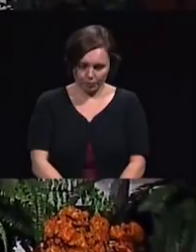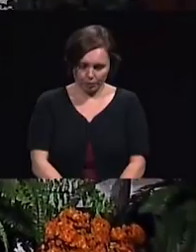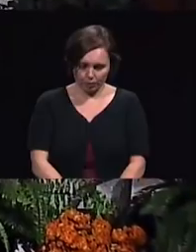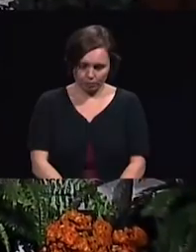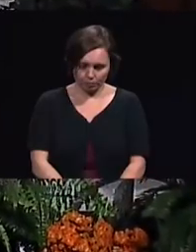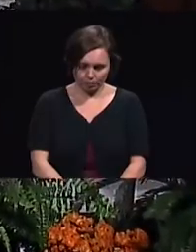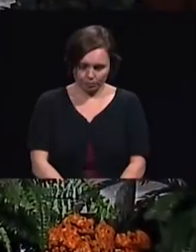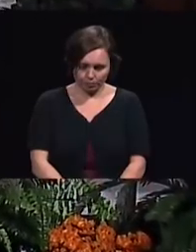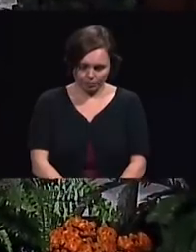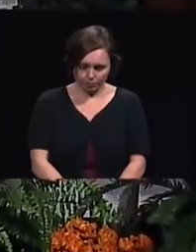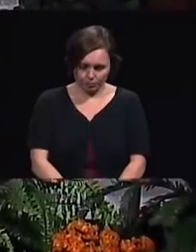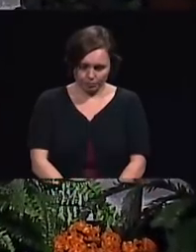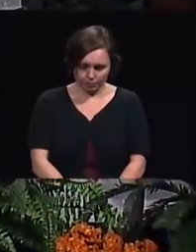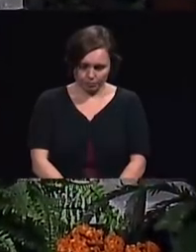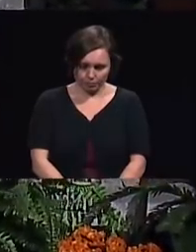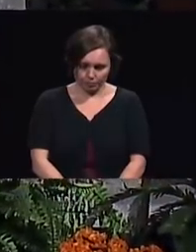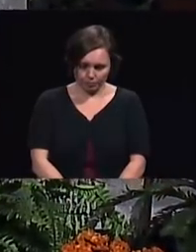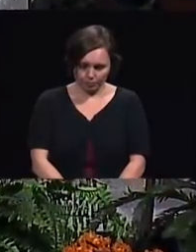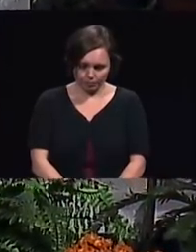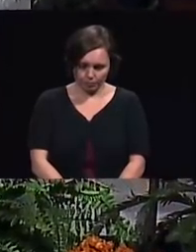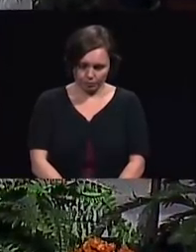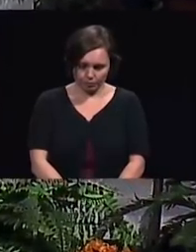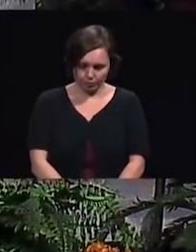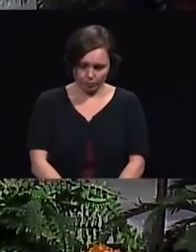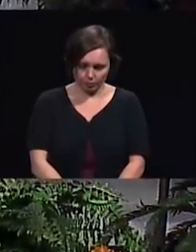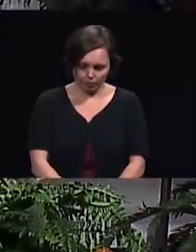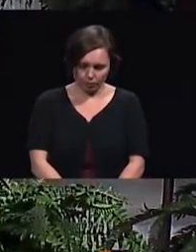Let's pray silently for the others.